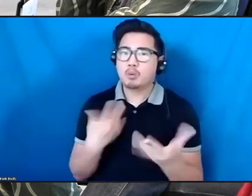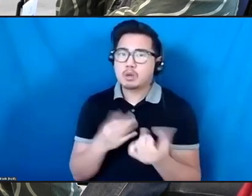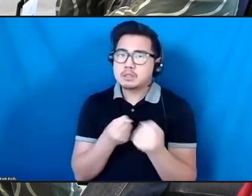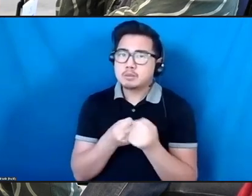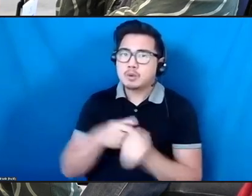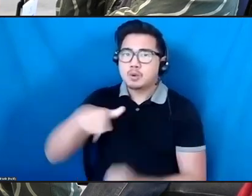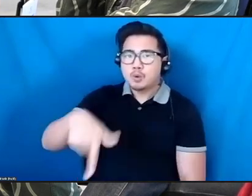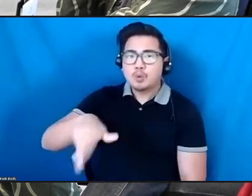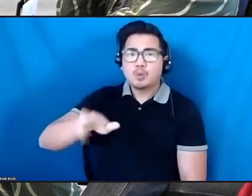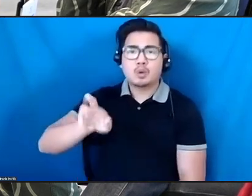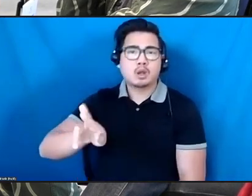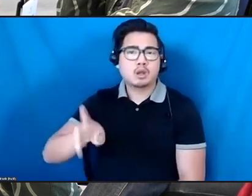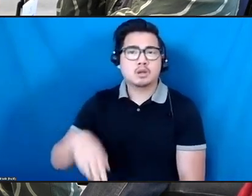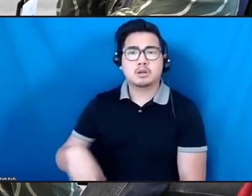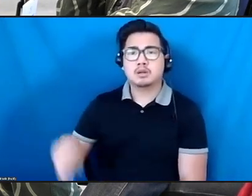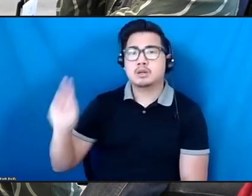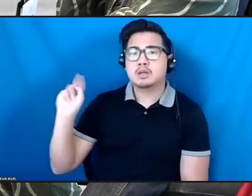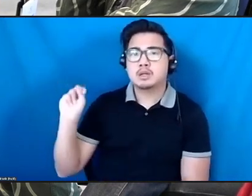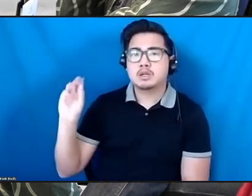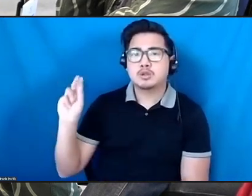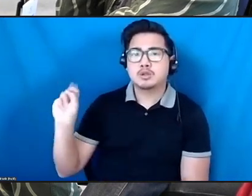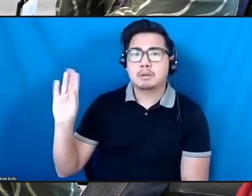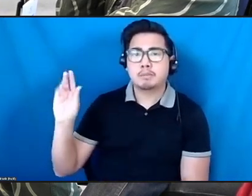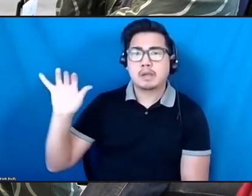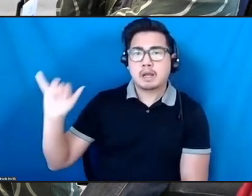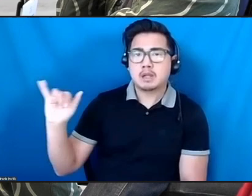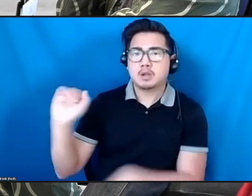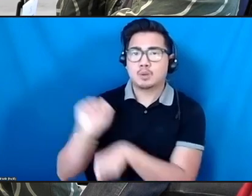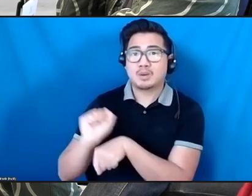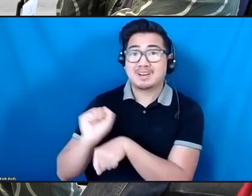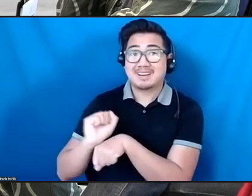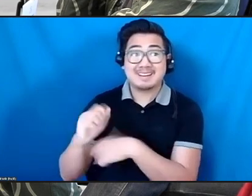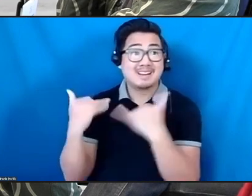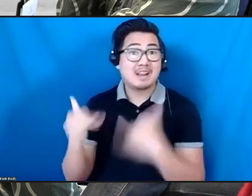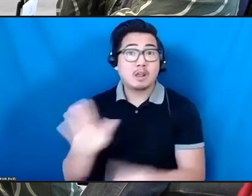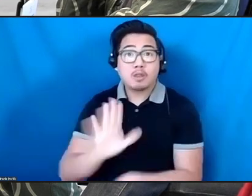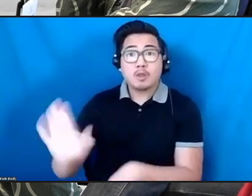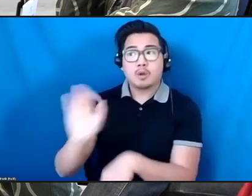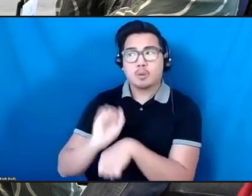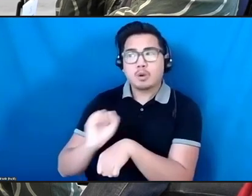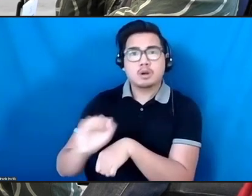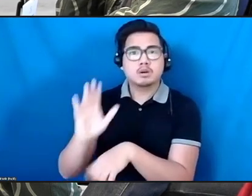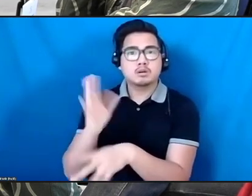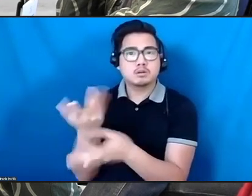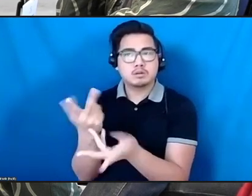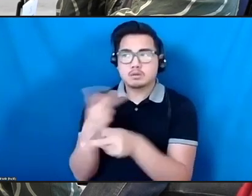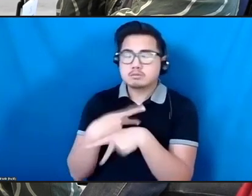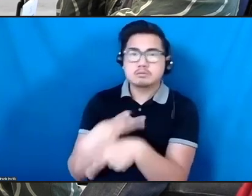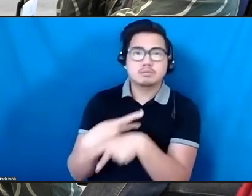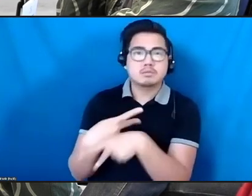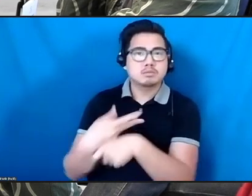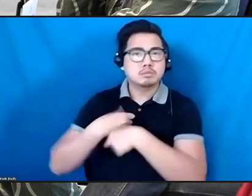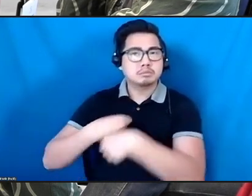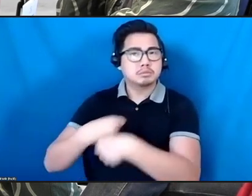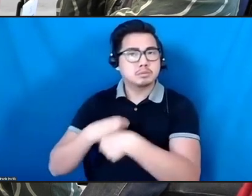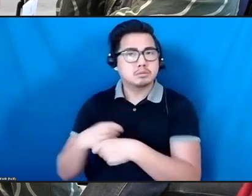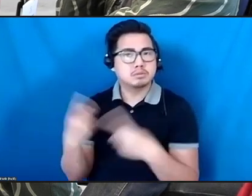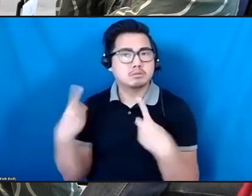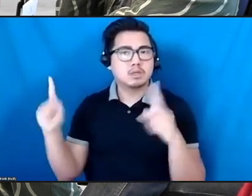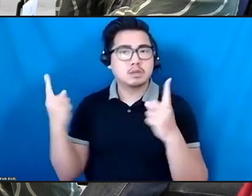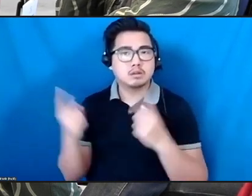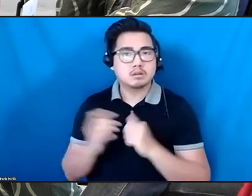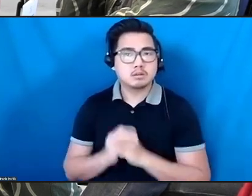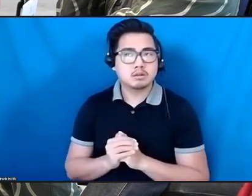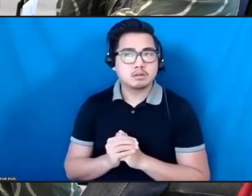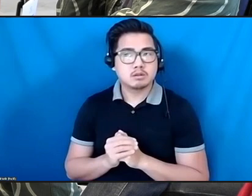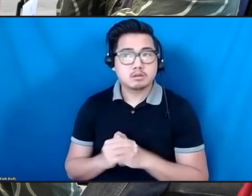these artists now are getting their work produced and made and artists and young arts